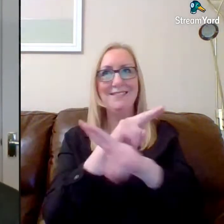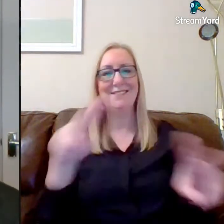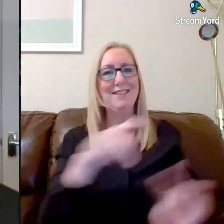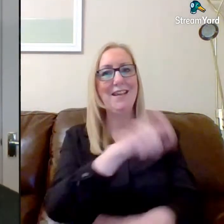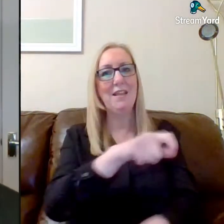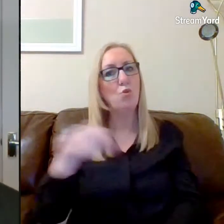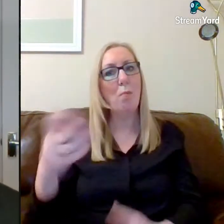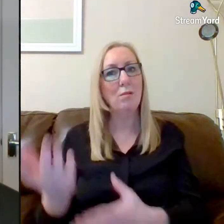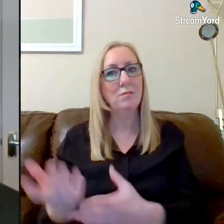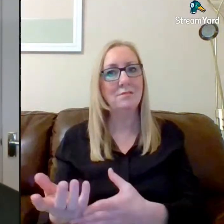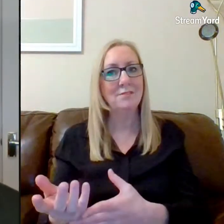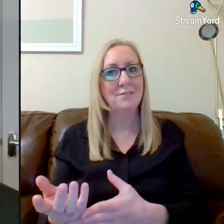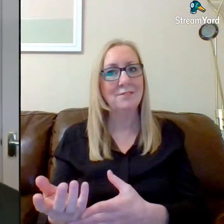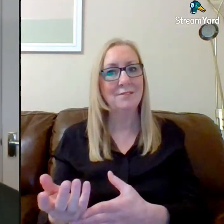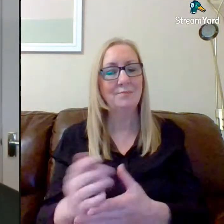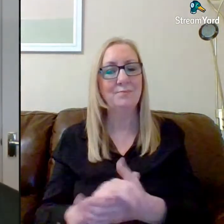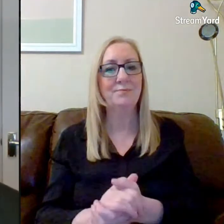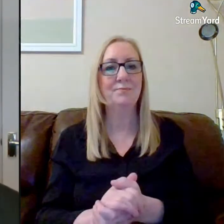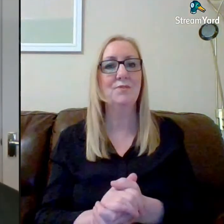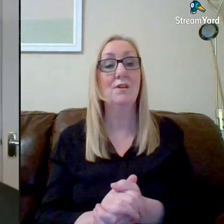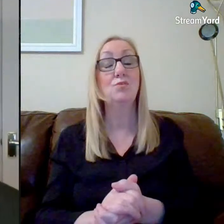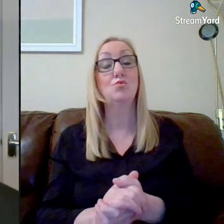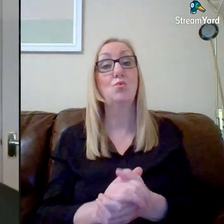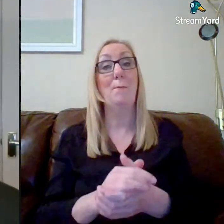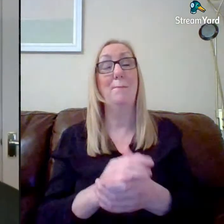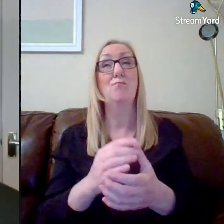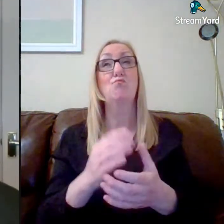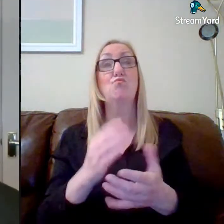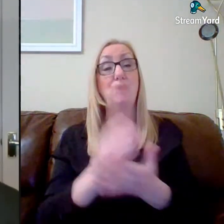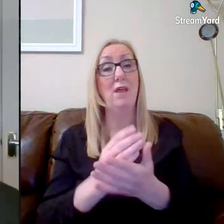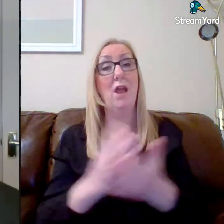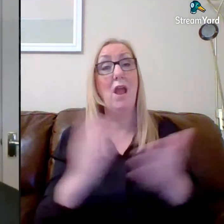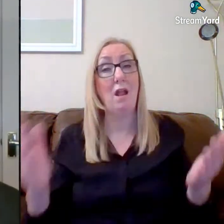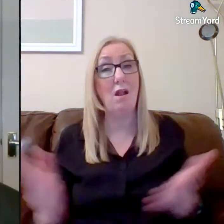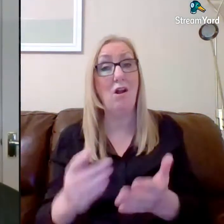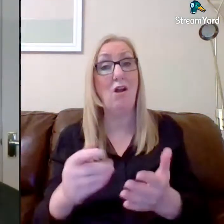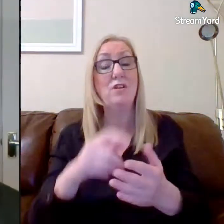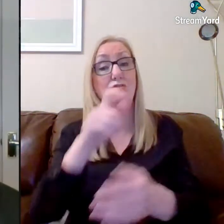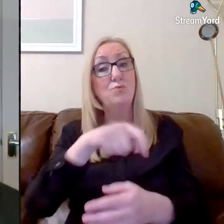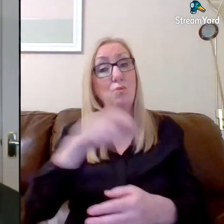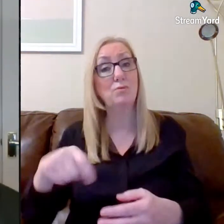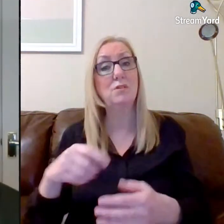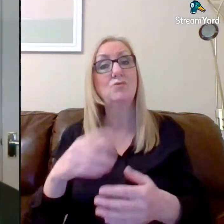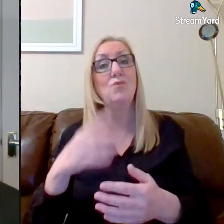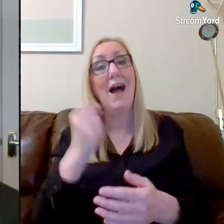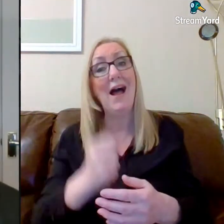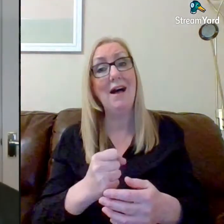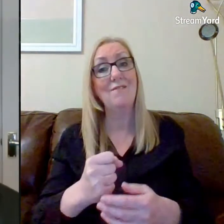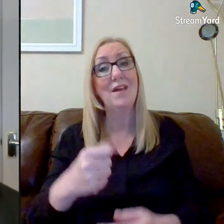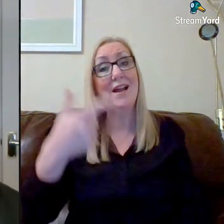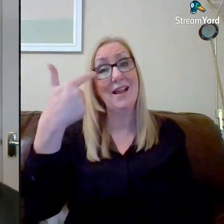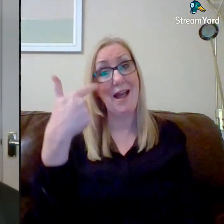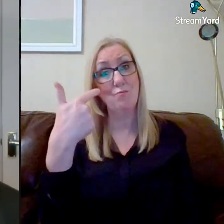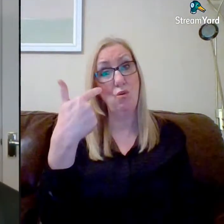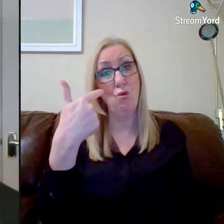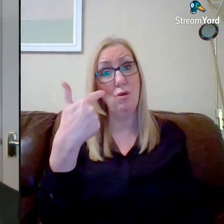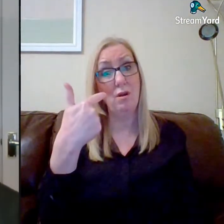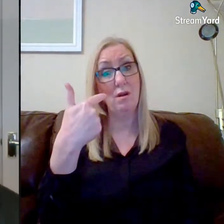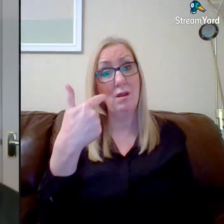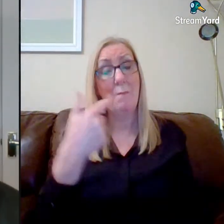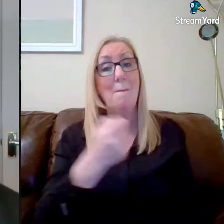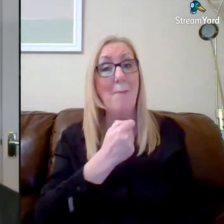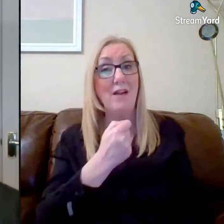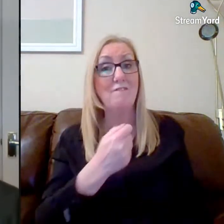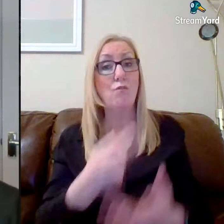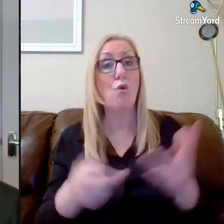make the best out of this process, what we would encourage pupils to do is put the camera on, put the microphone on, and start to engage with